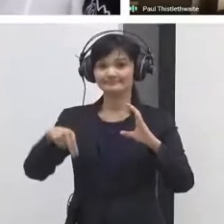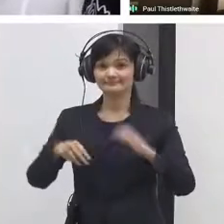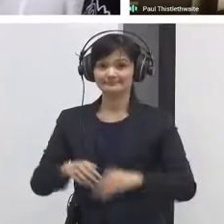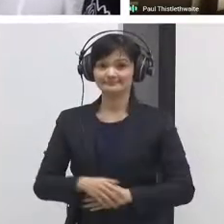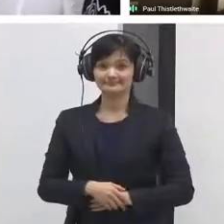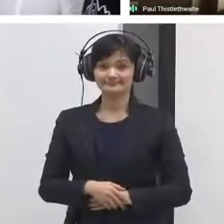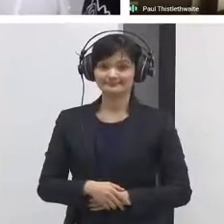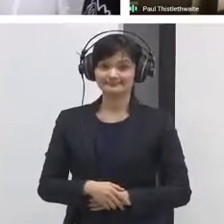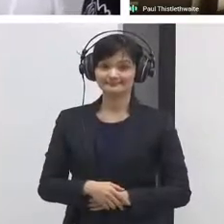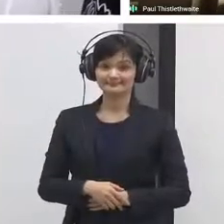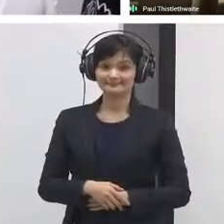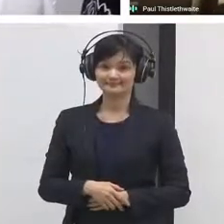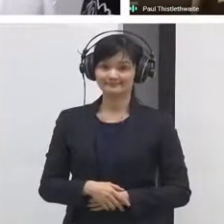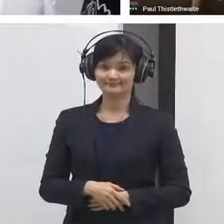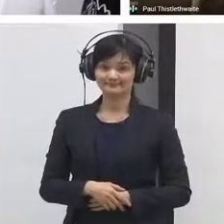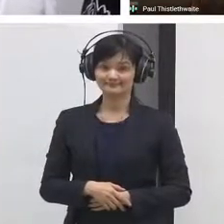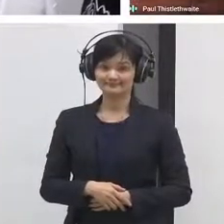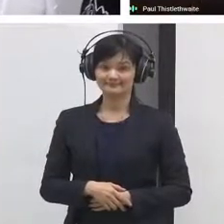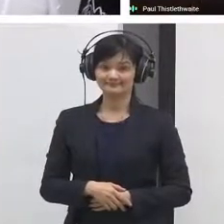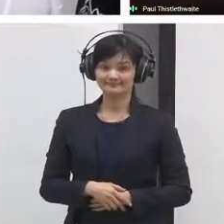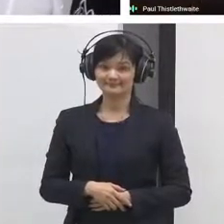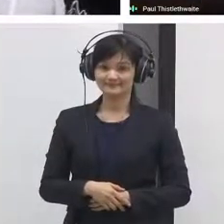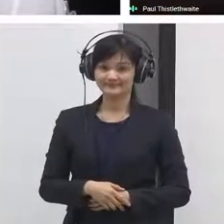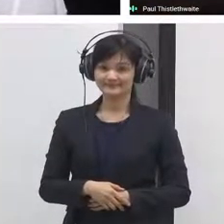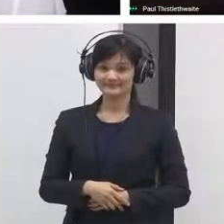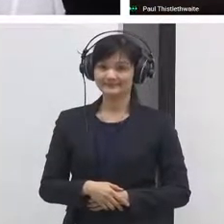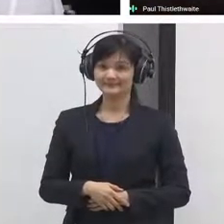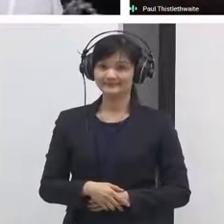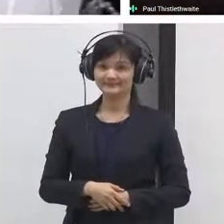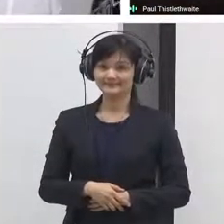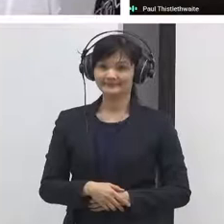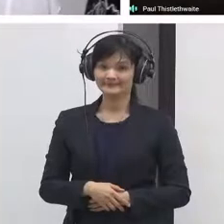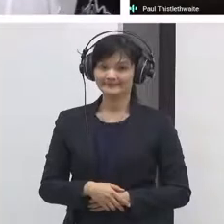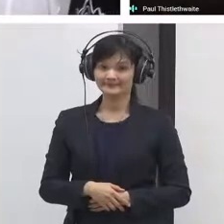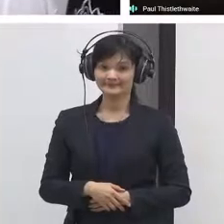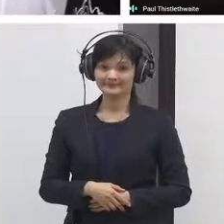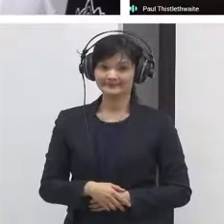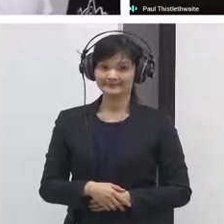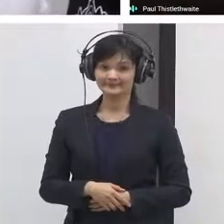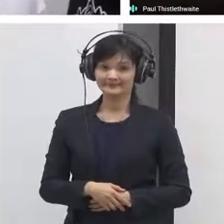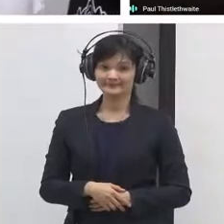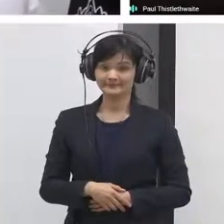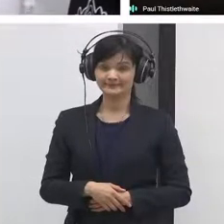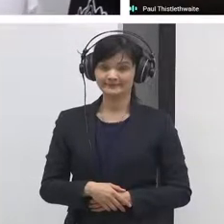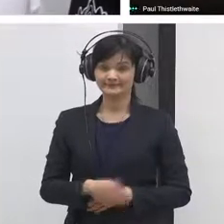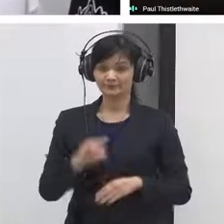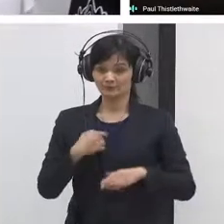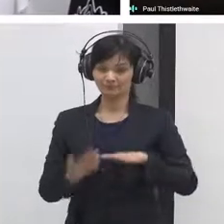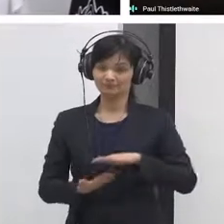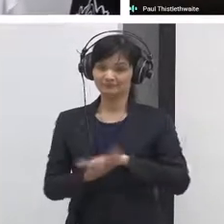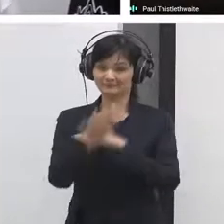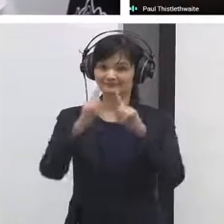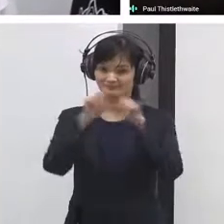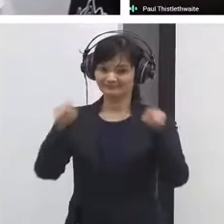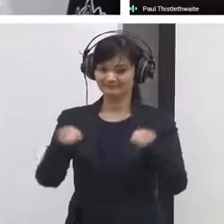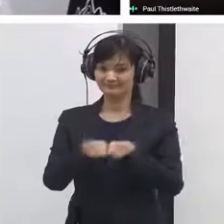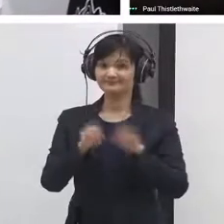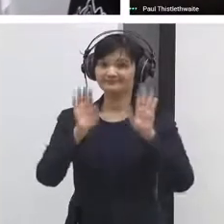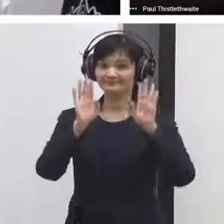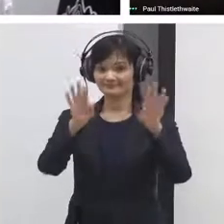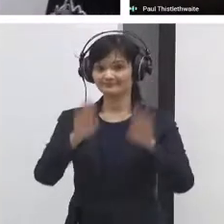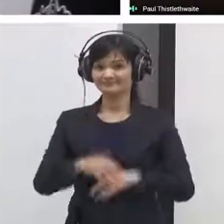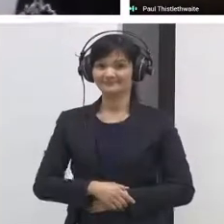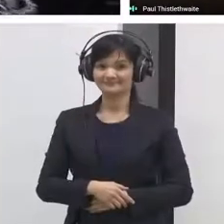so they're working I mean I've got them up in front of me here so actively mitigating for power we're a non-violent network